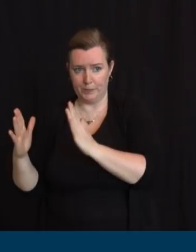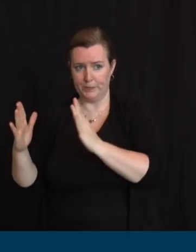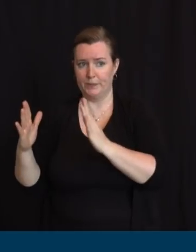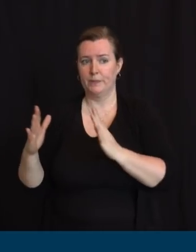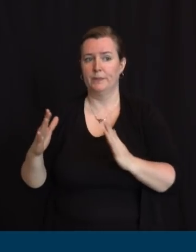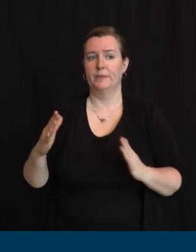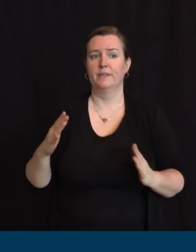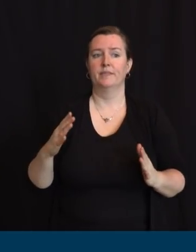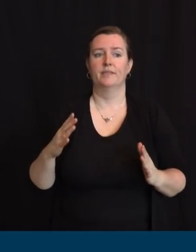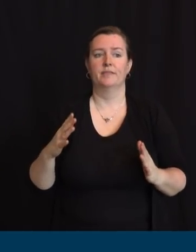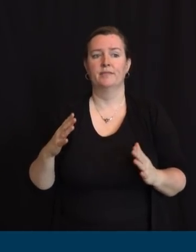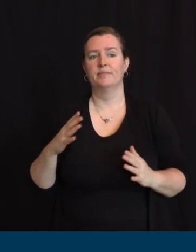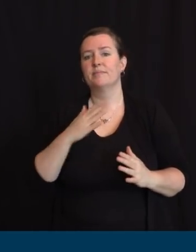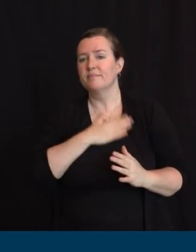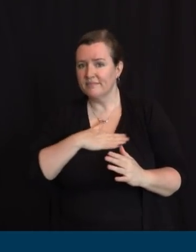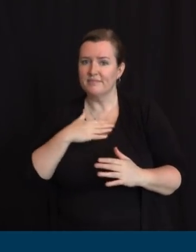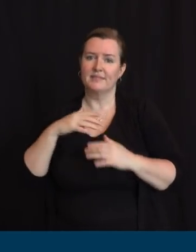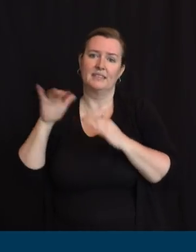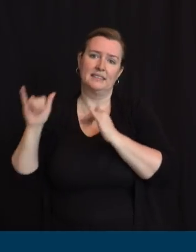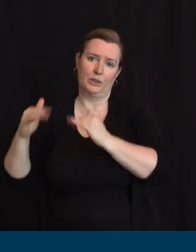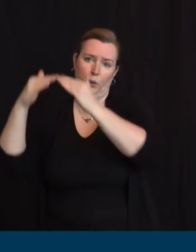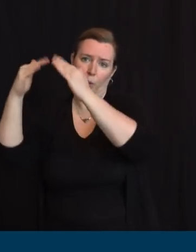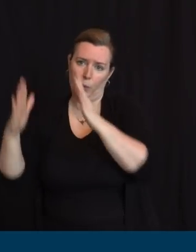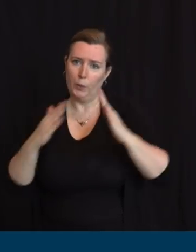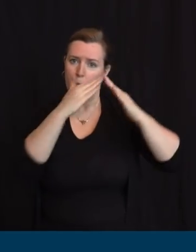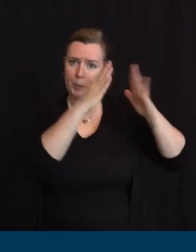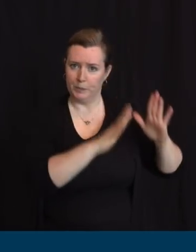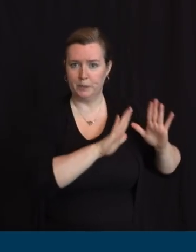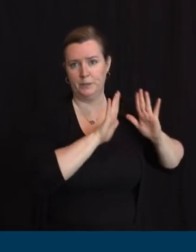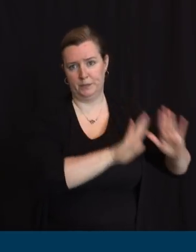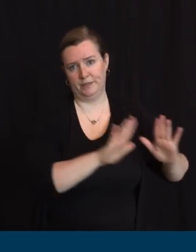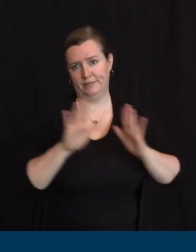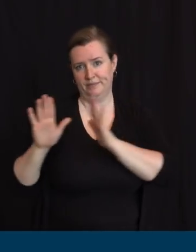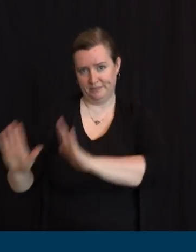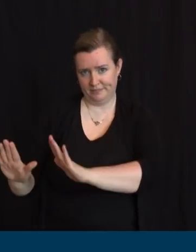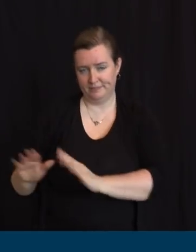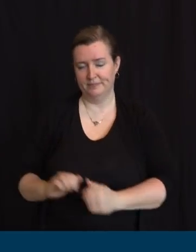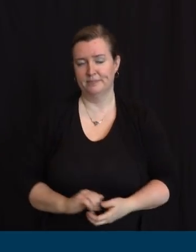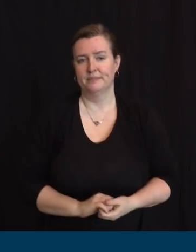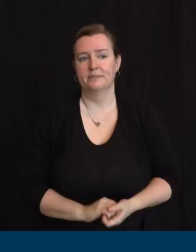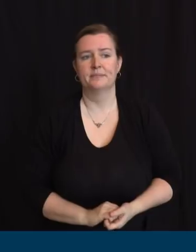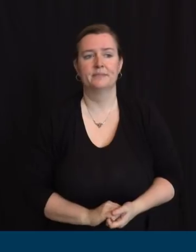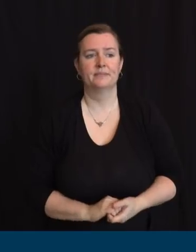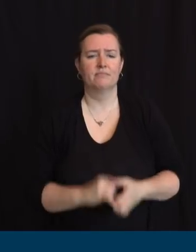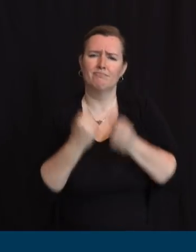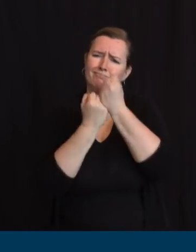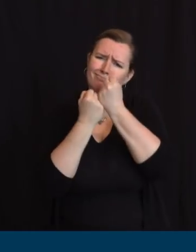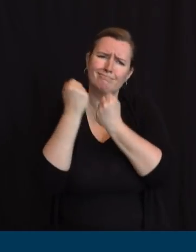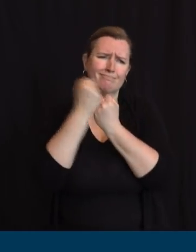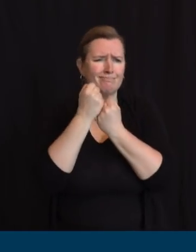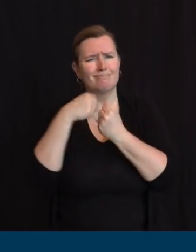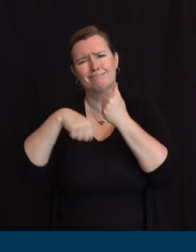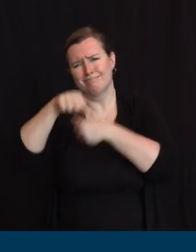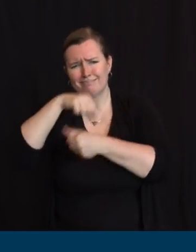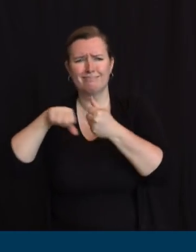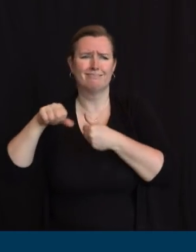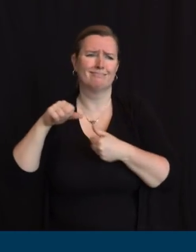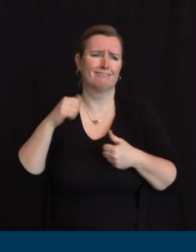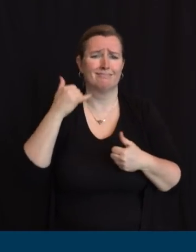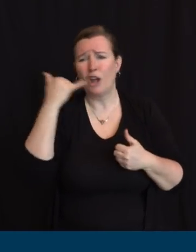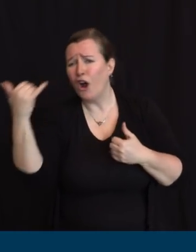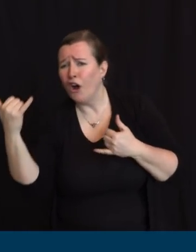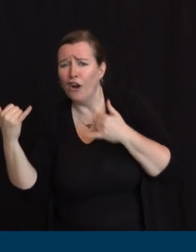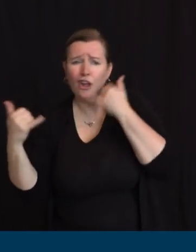in unless you absolutely have to go out. And let's keep leaning on each other for support, whether it's a simple phone call or a text